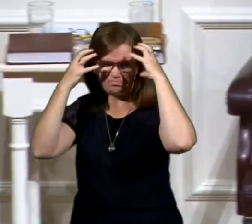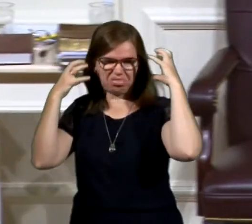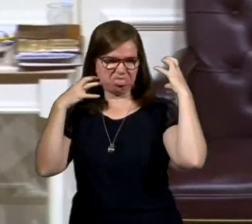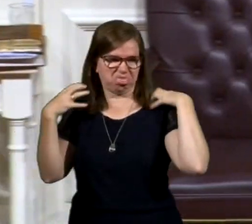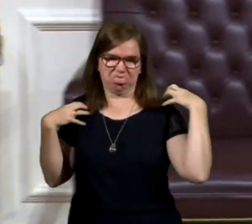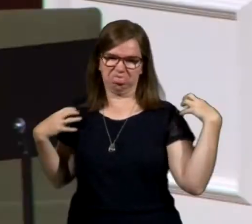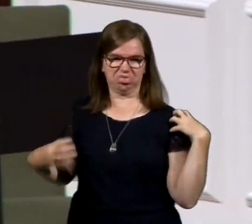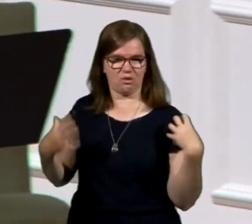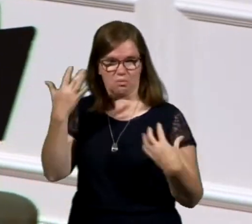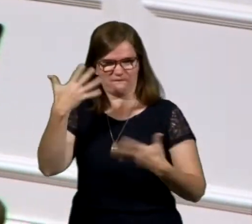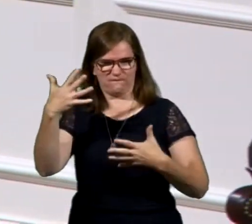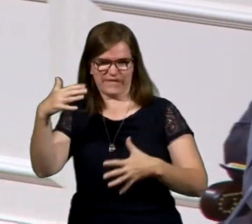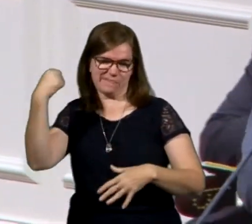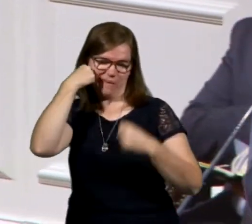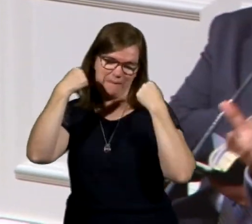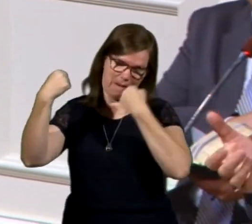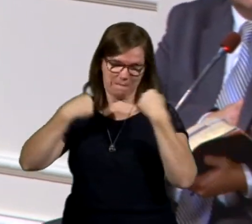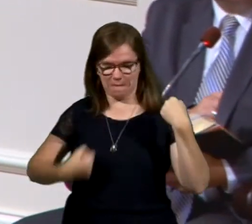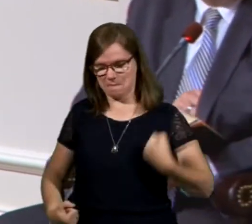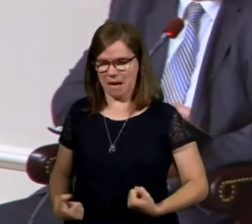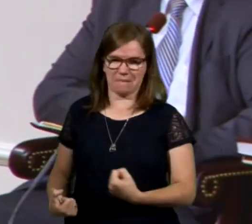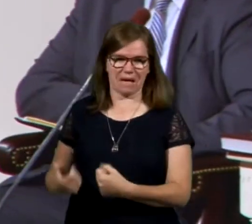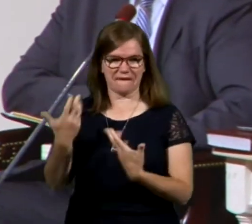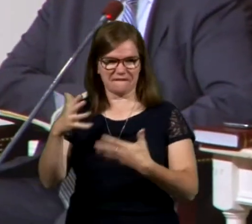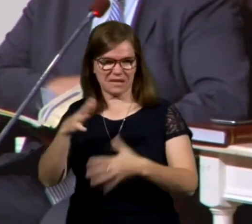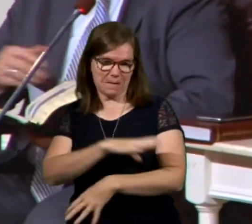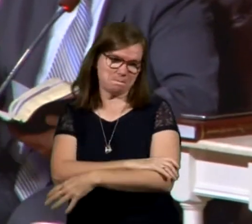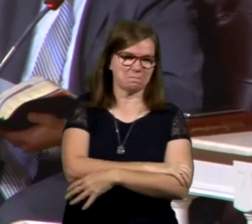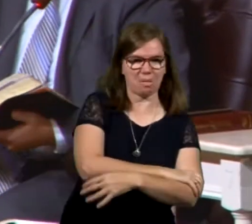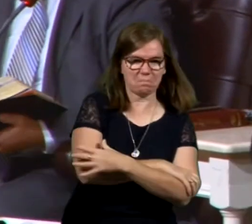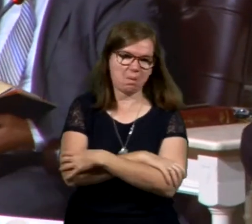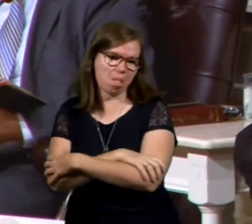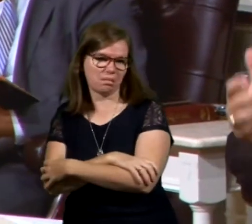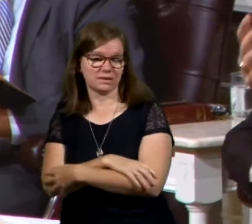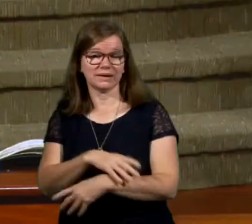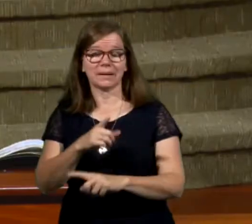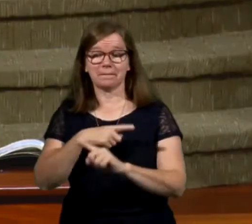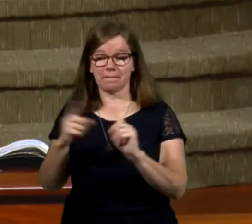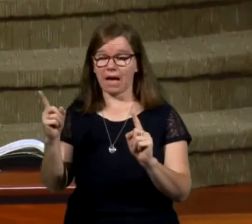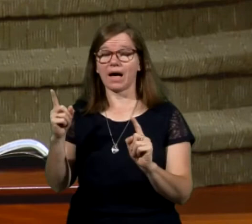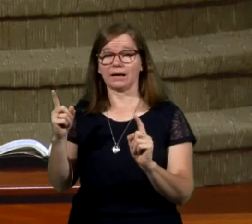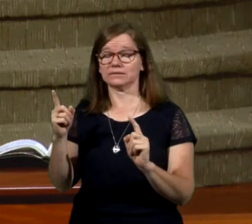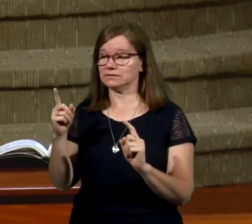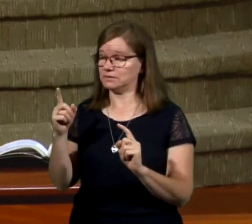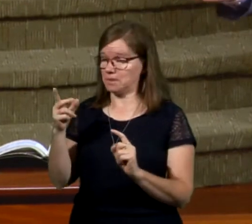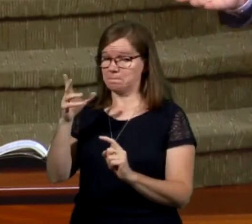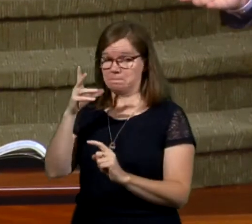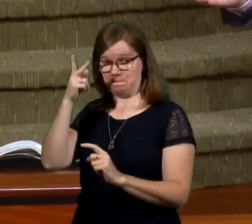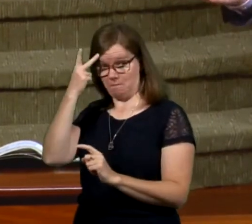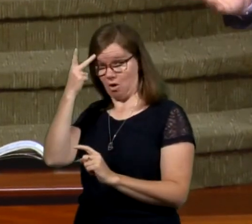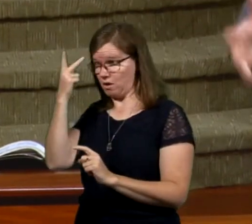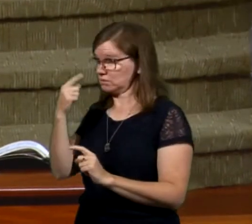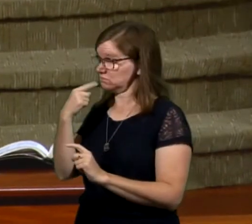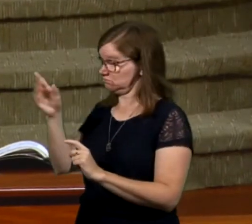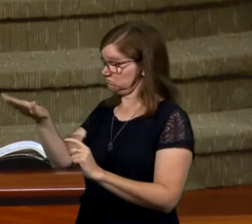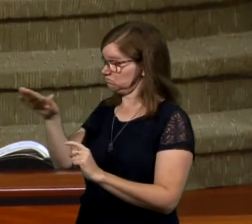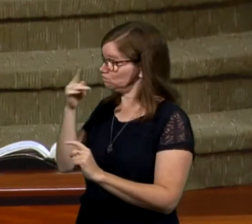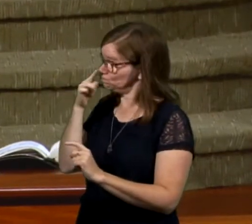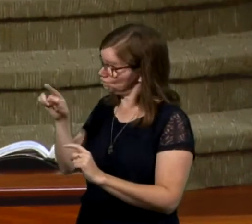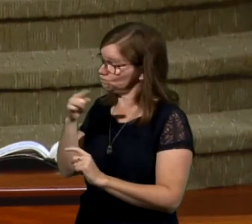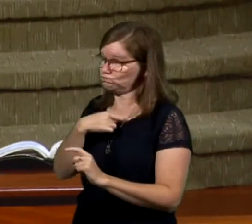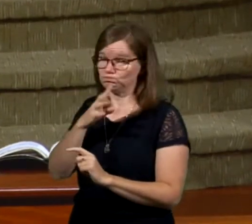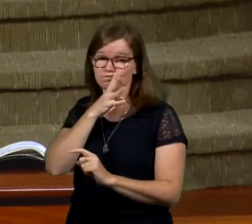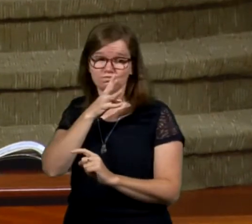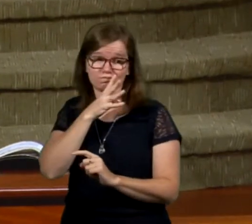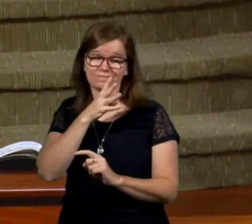He's been punched and hit and kicked and jerked around. But he says, could I speak to my friends? Could I speak to